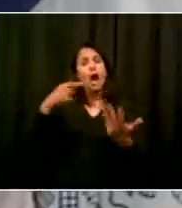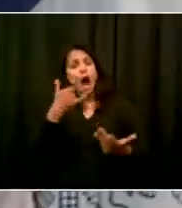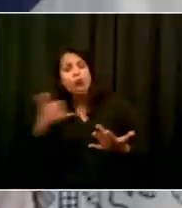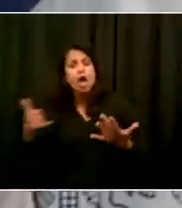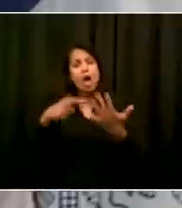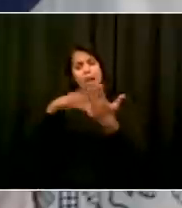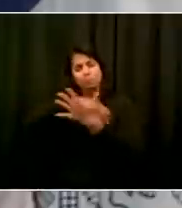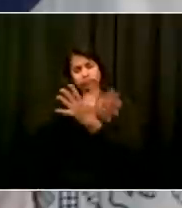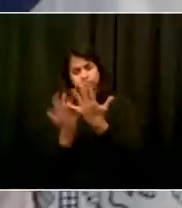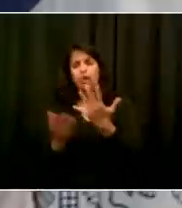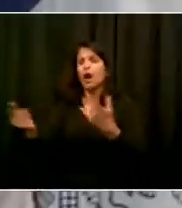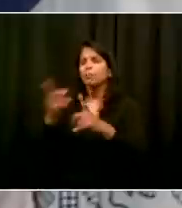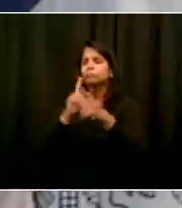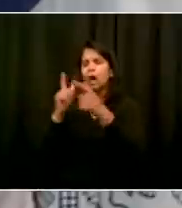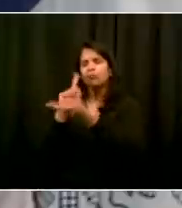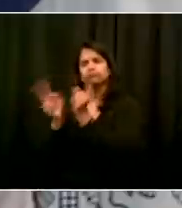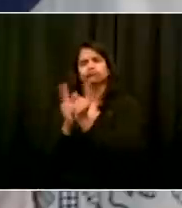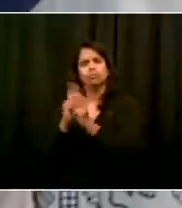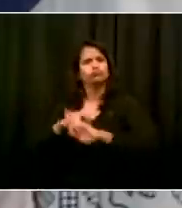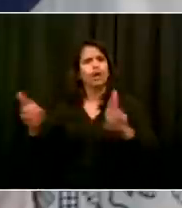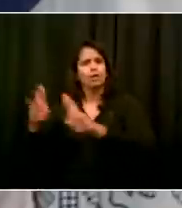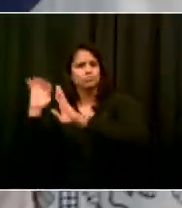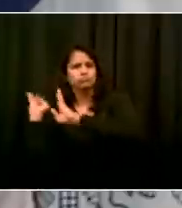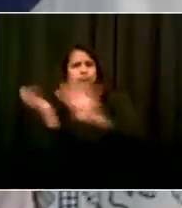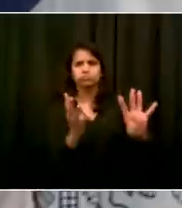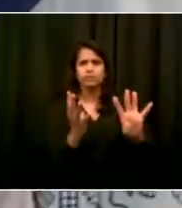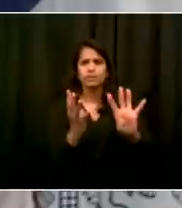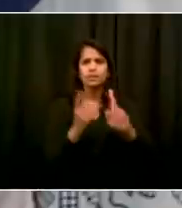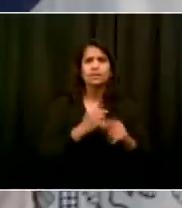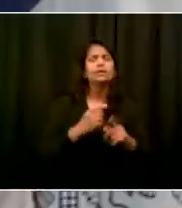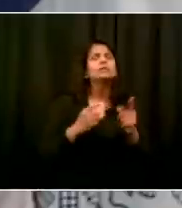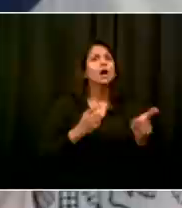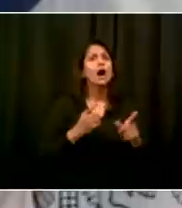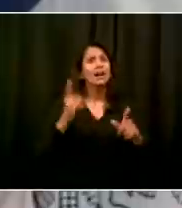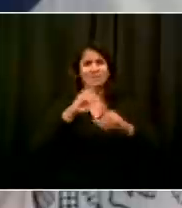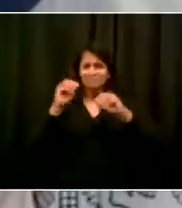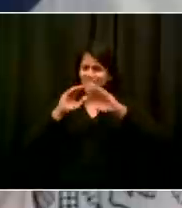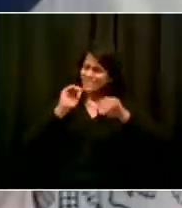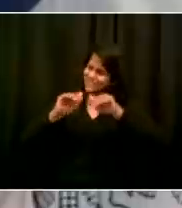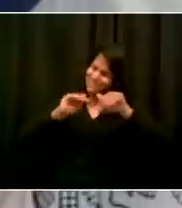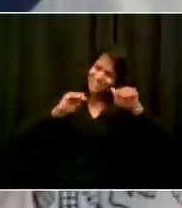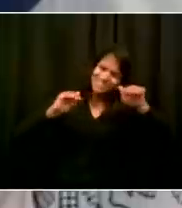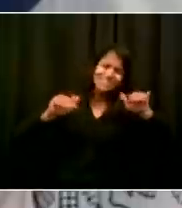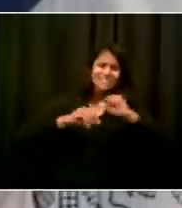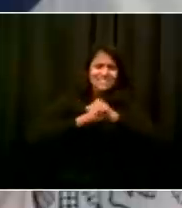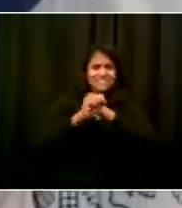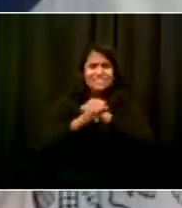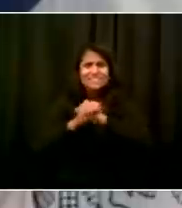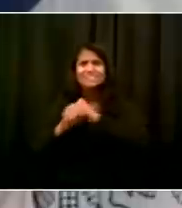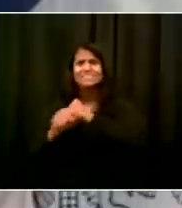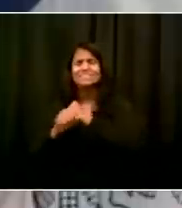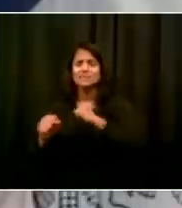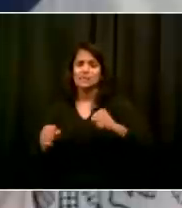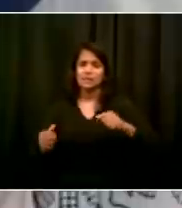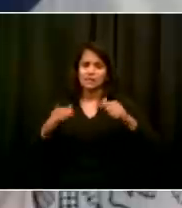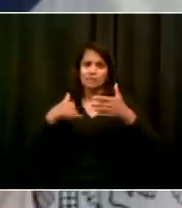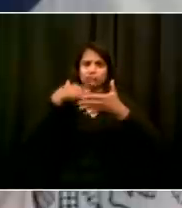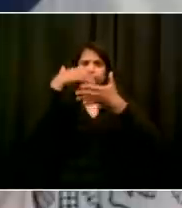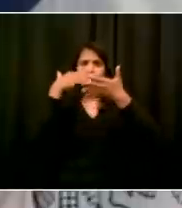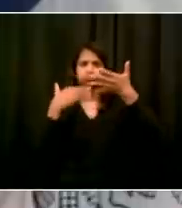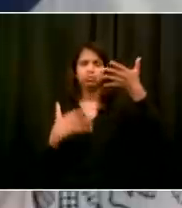trucks out in communities spreading the message in multiple languages. All of this can help, will help, is helping. Now,